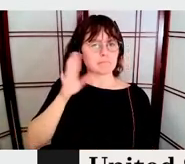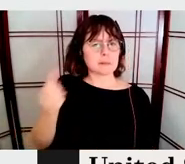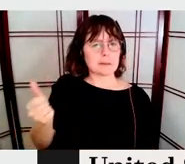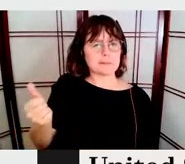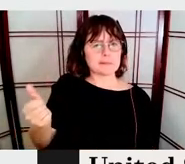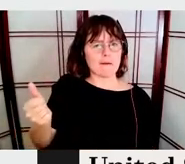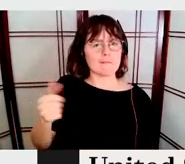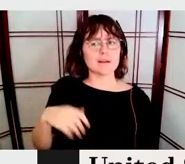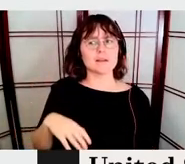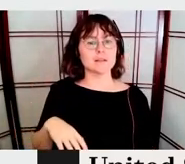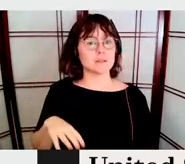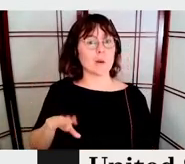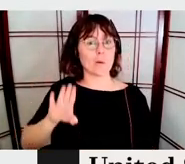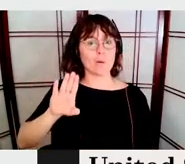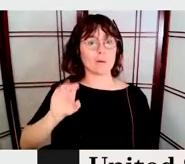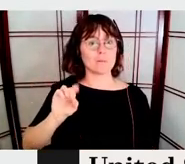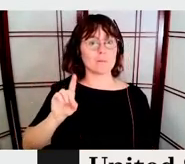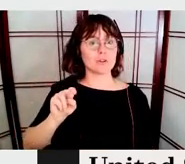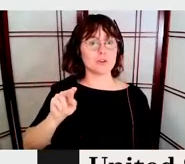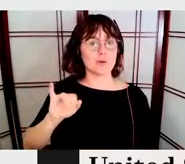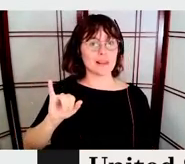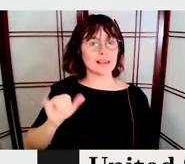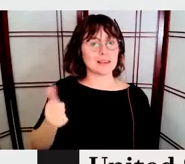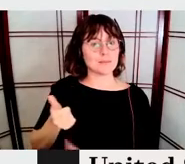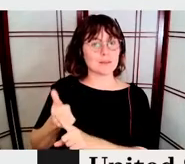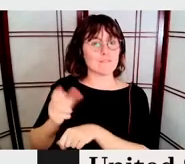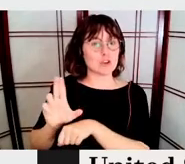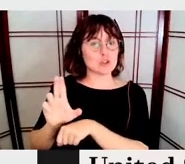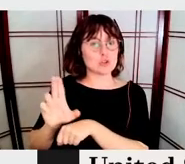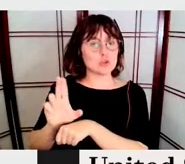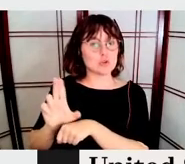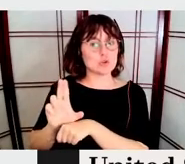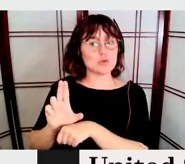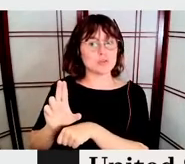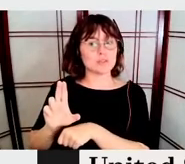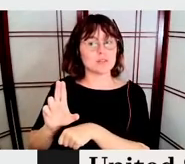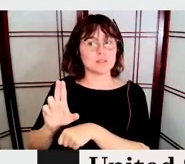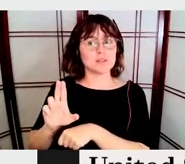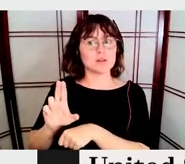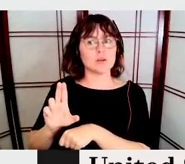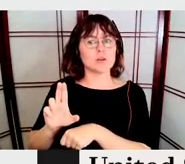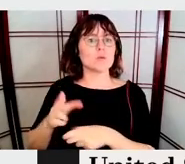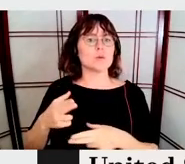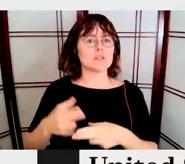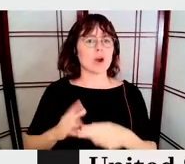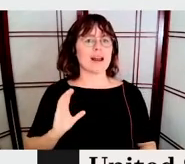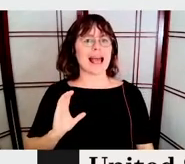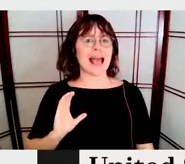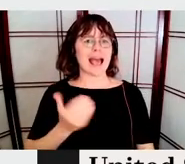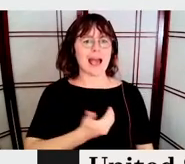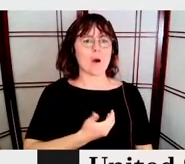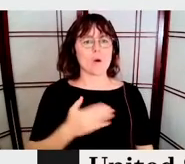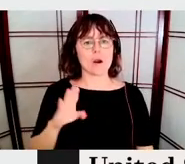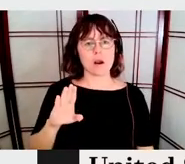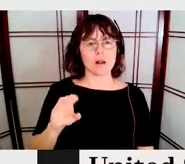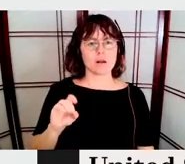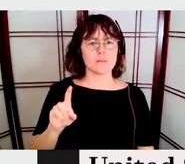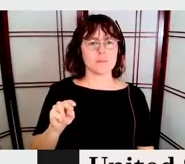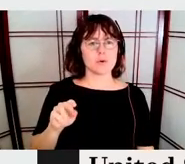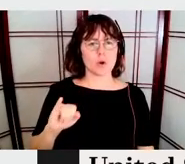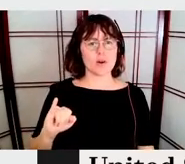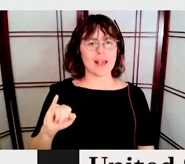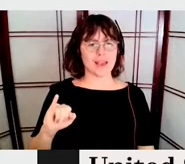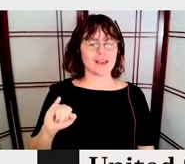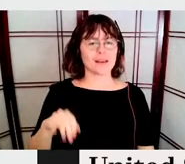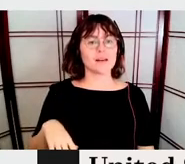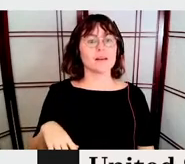used that was drawn by, uh, Tom Carnass was our Bodoni. And the text that this Massimo designed for Emigre